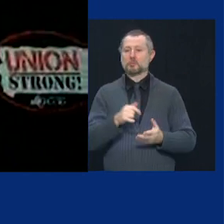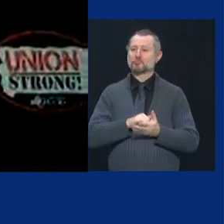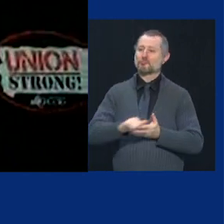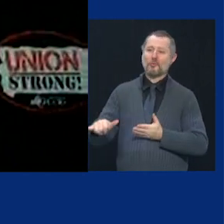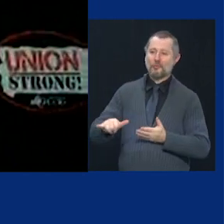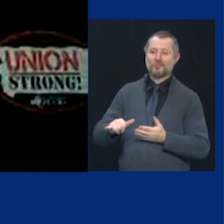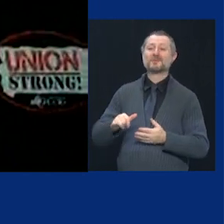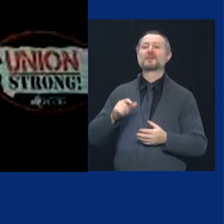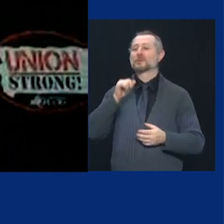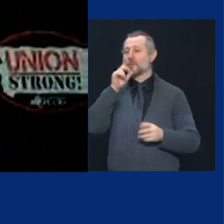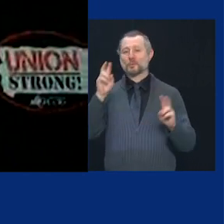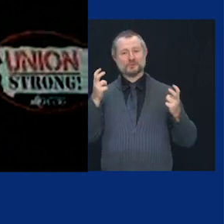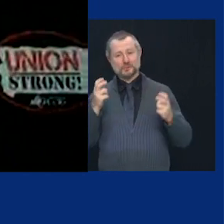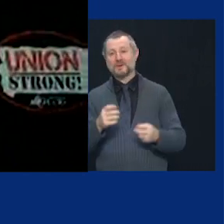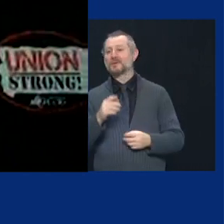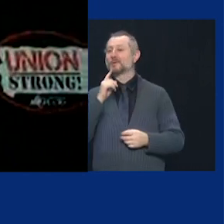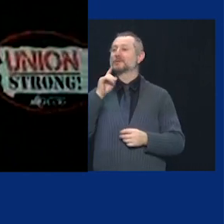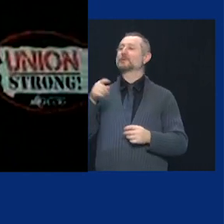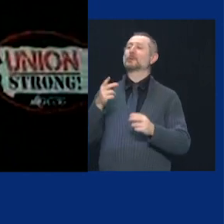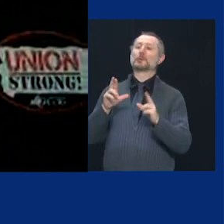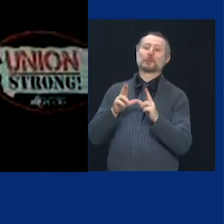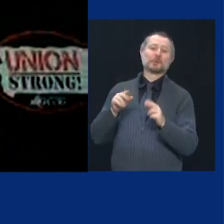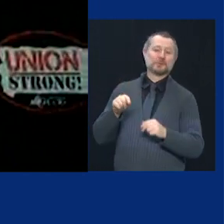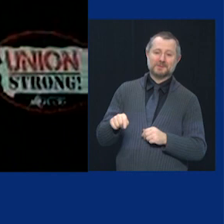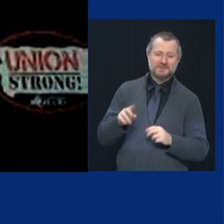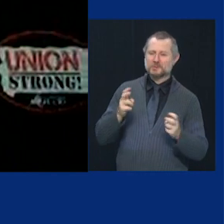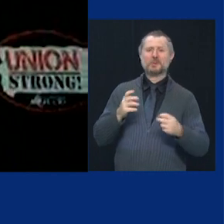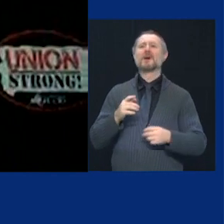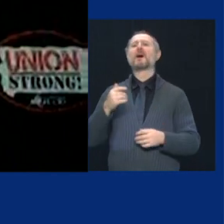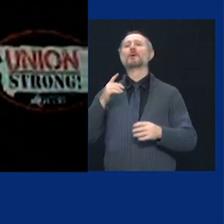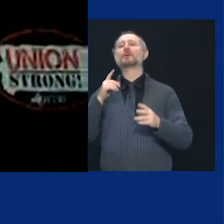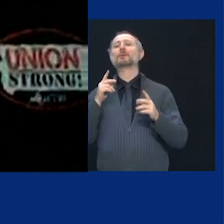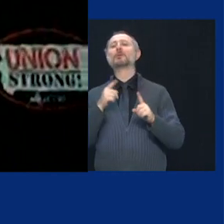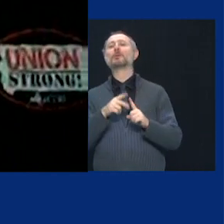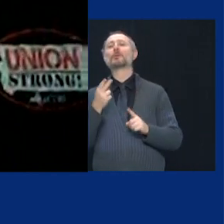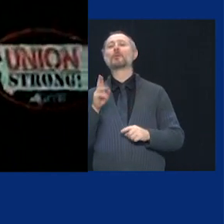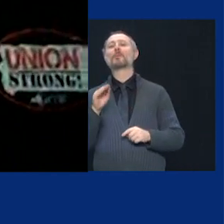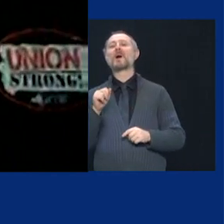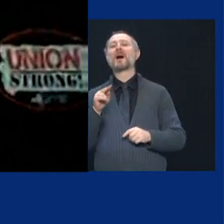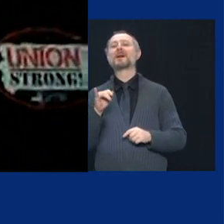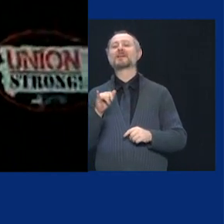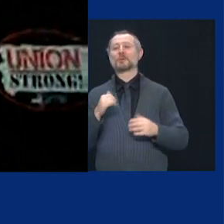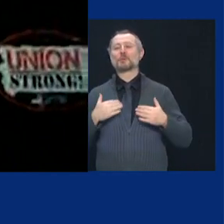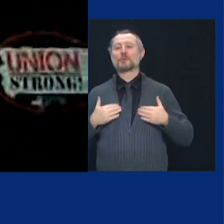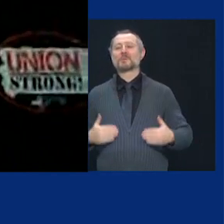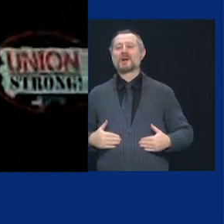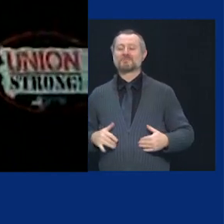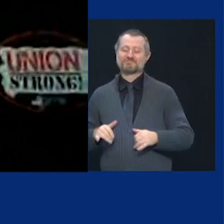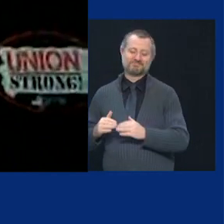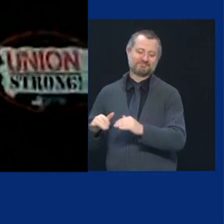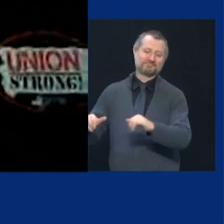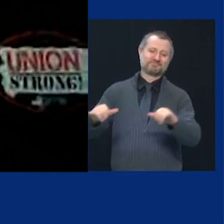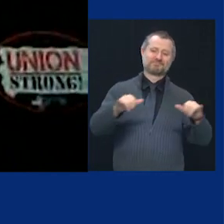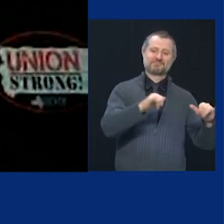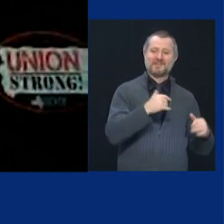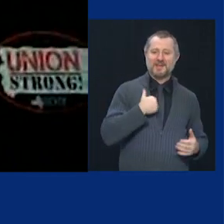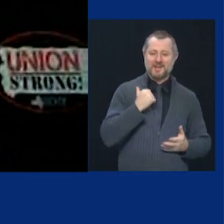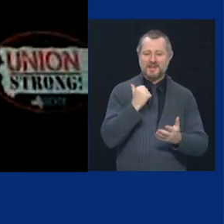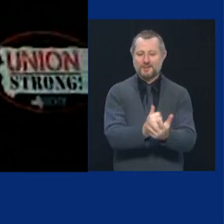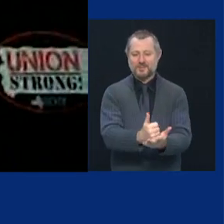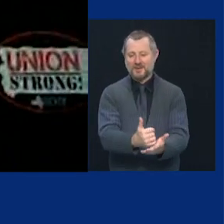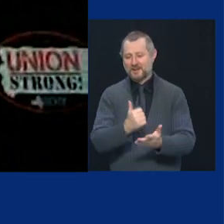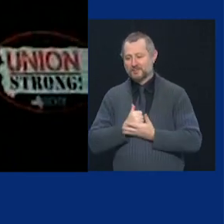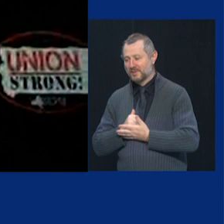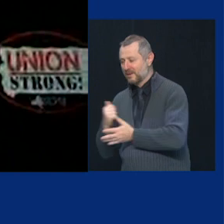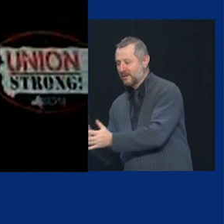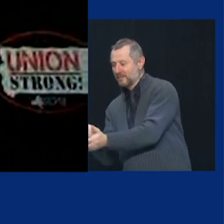this is a matter of humanity of taking care of time of extreme need because with that real funding we're